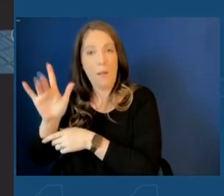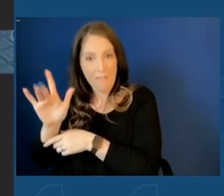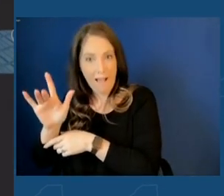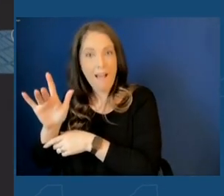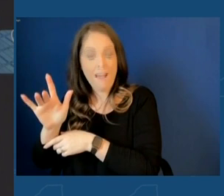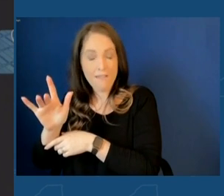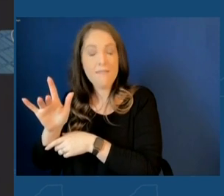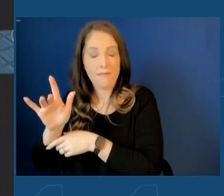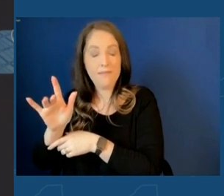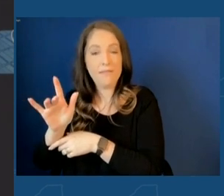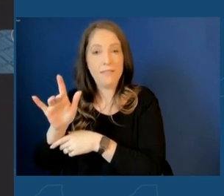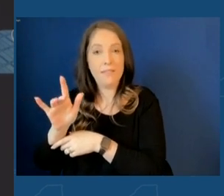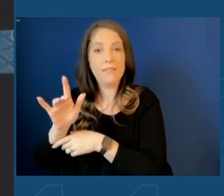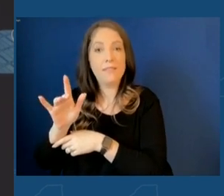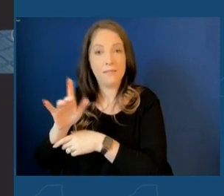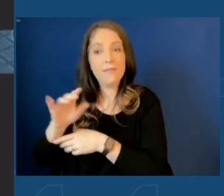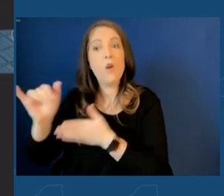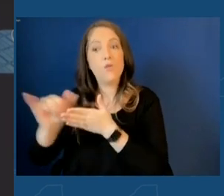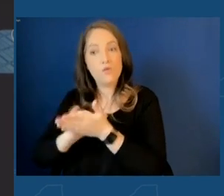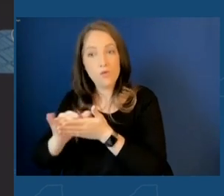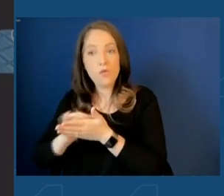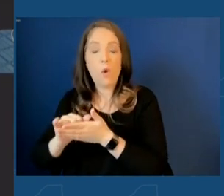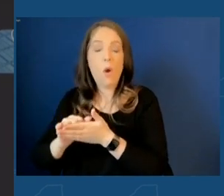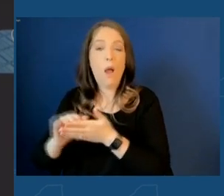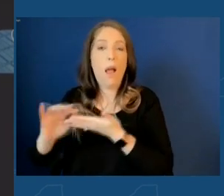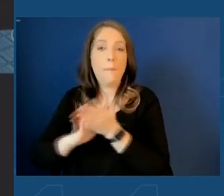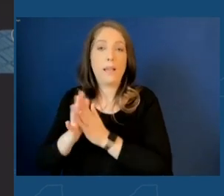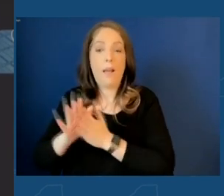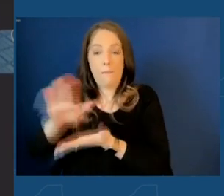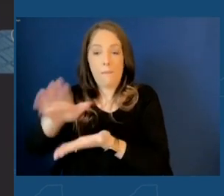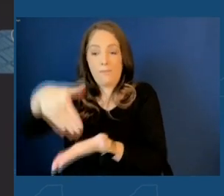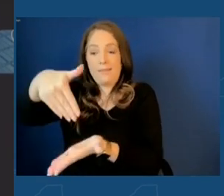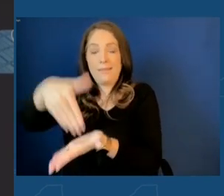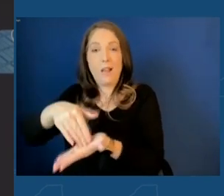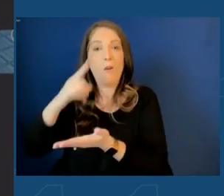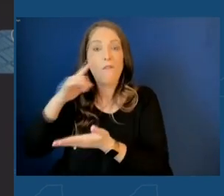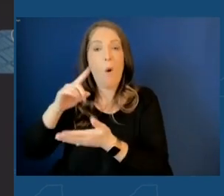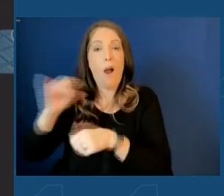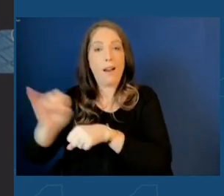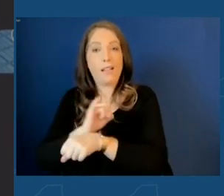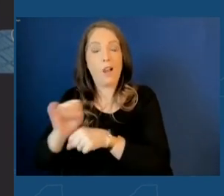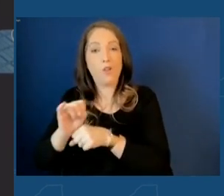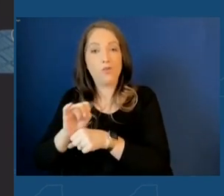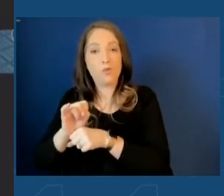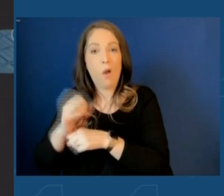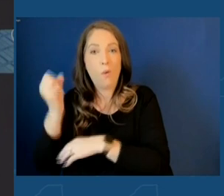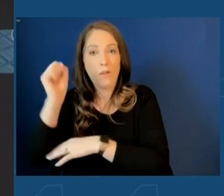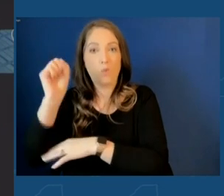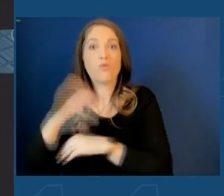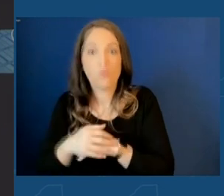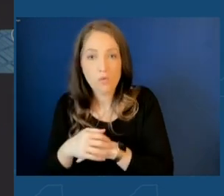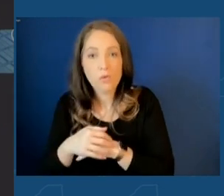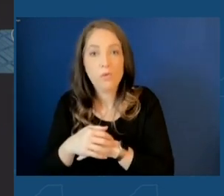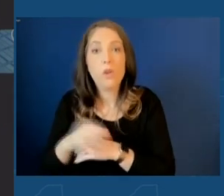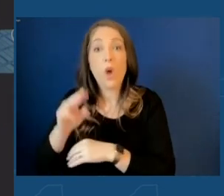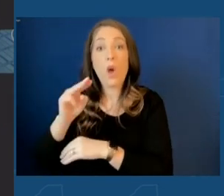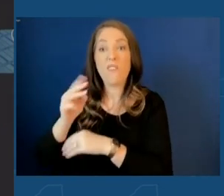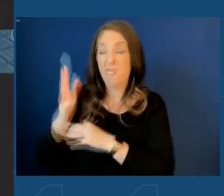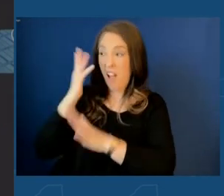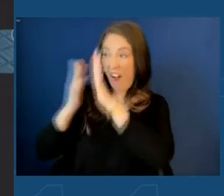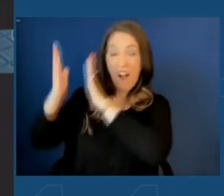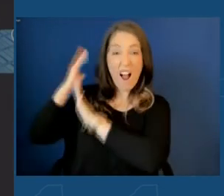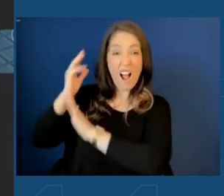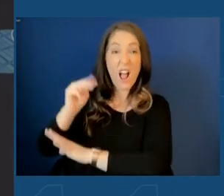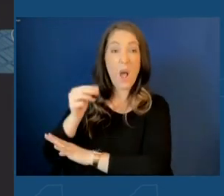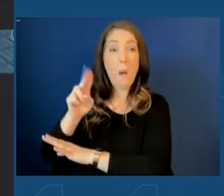made Syracuse and upstate New York the heartbeat for the nation's industrial revolution. Back then, mules slowly and